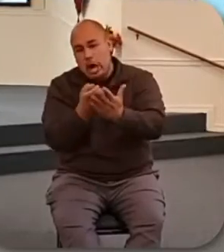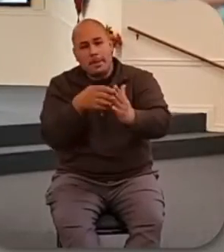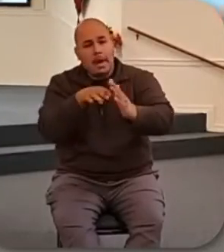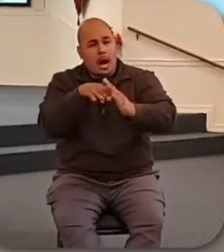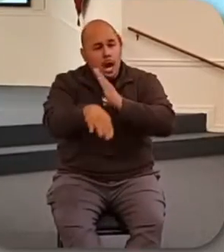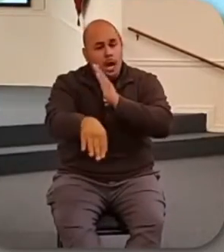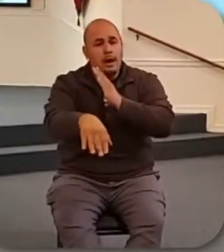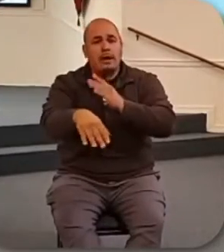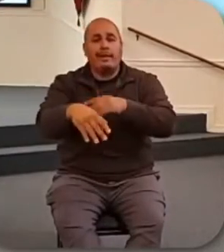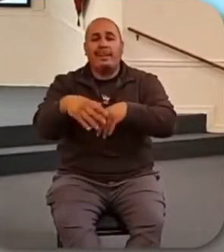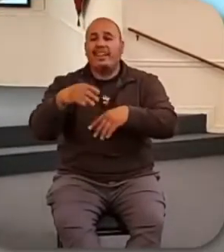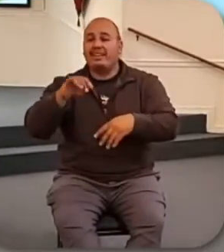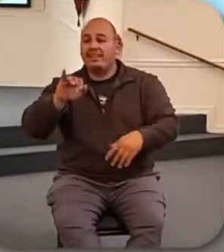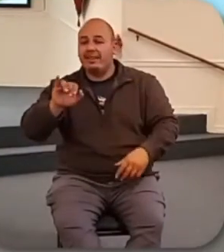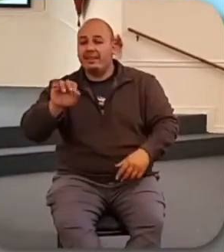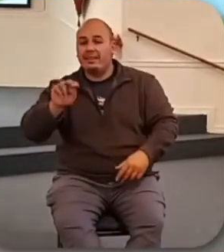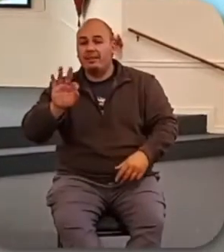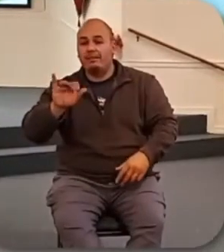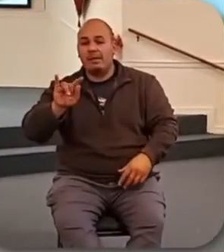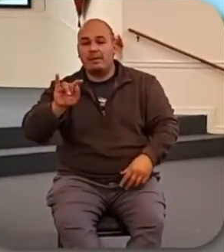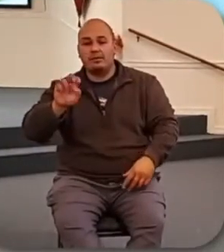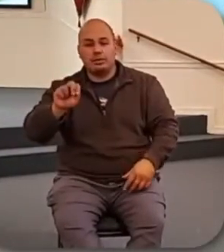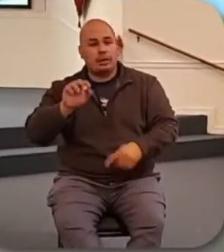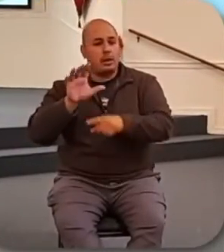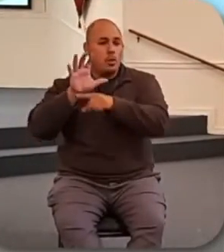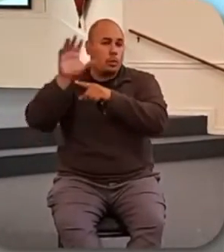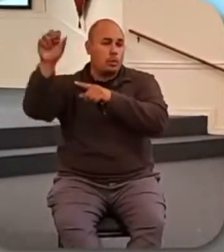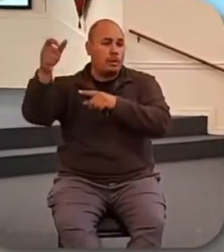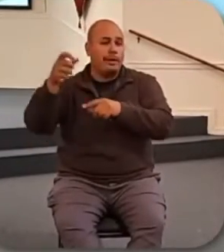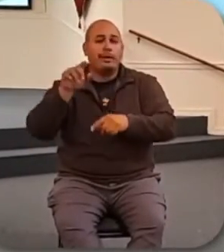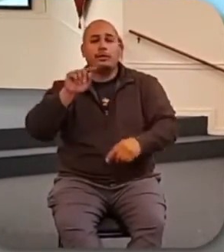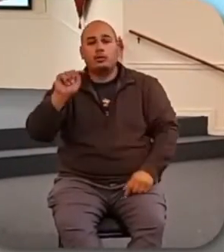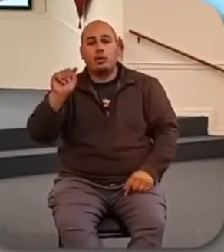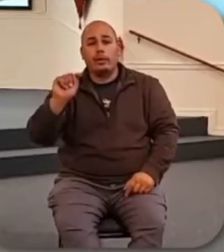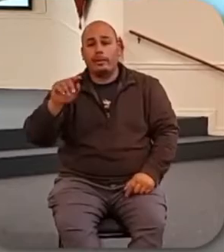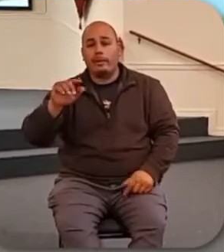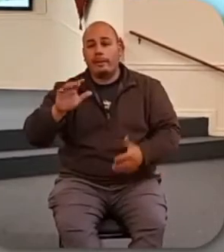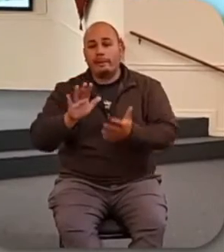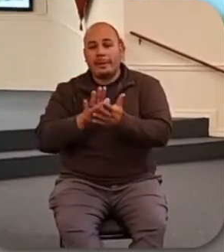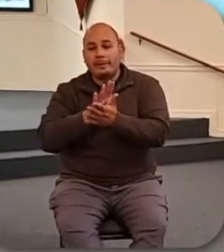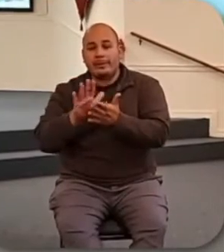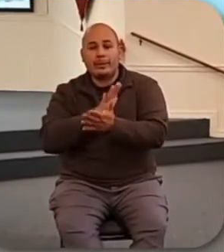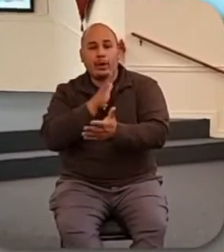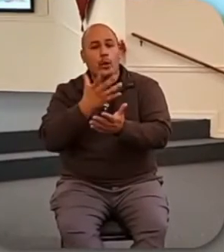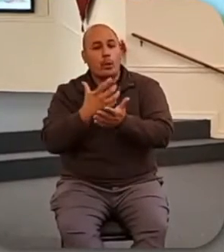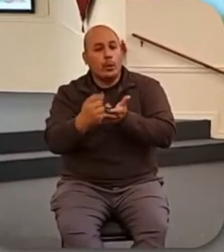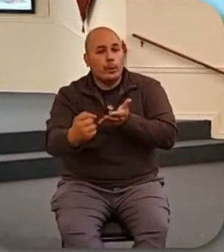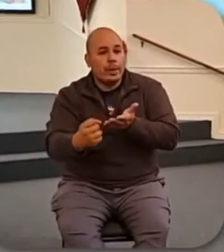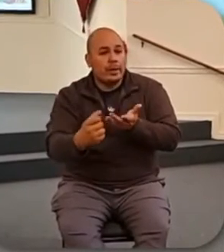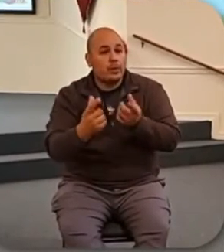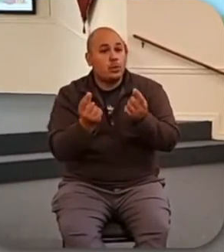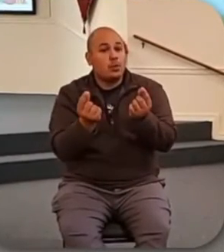inflation skyrockets, and toilet paper is in short supply again, what will we do then?